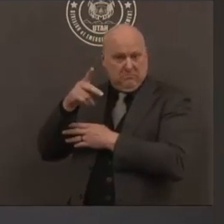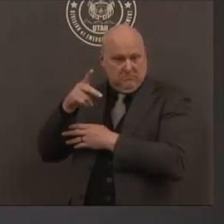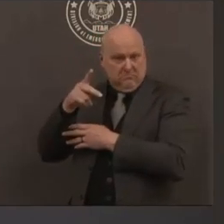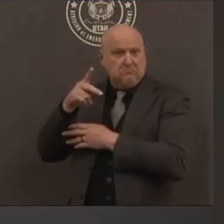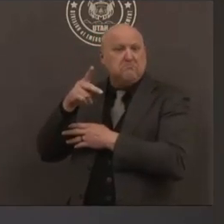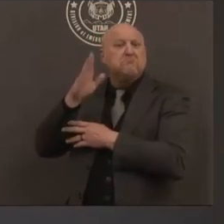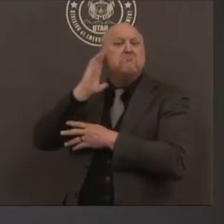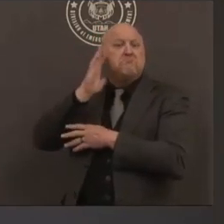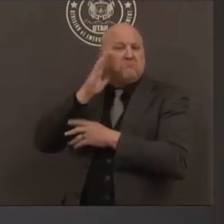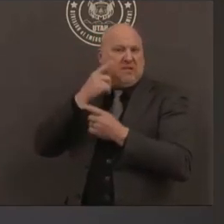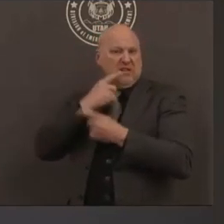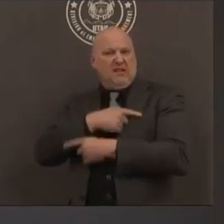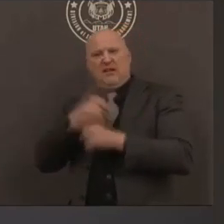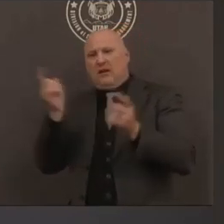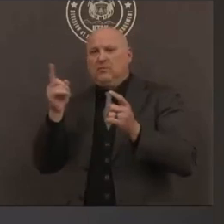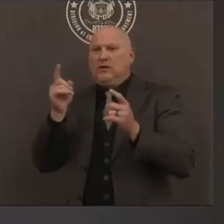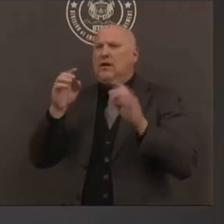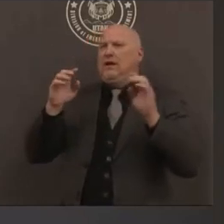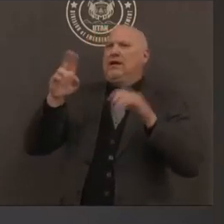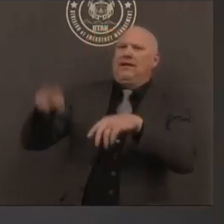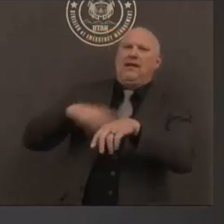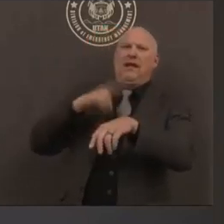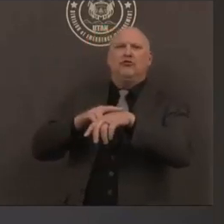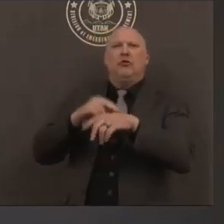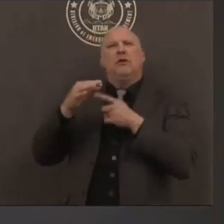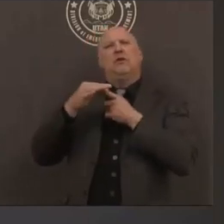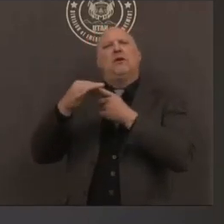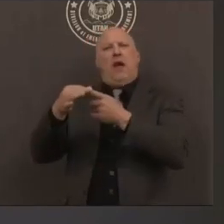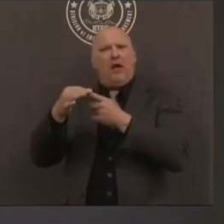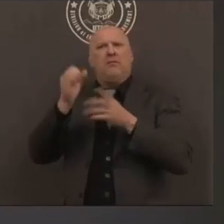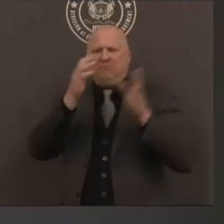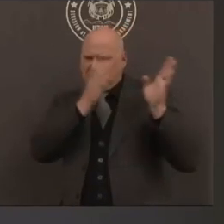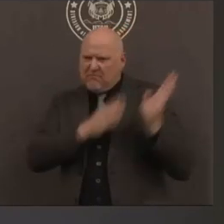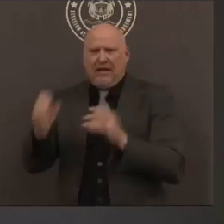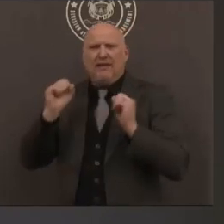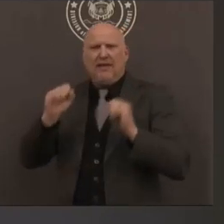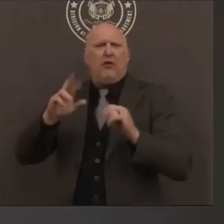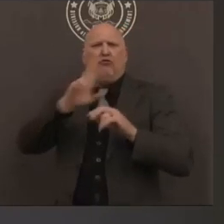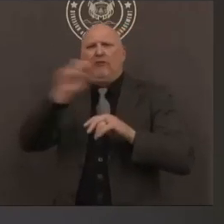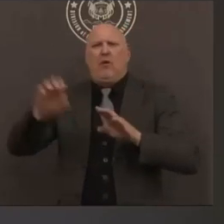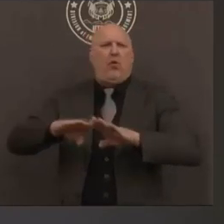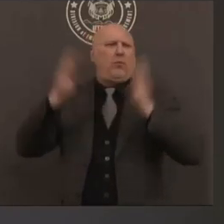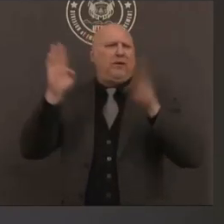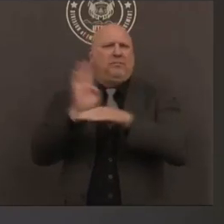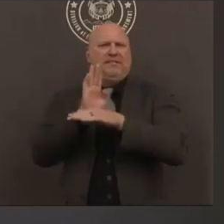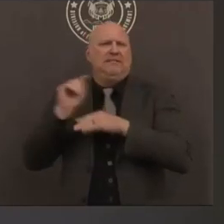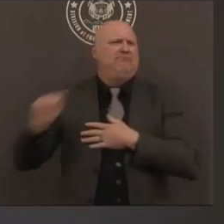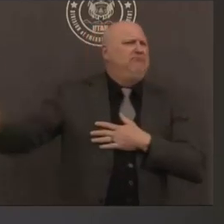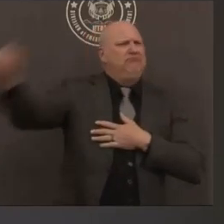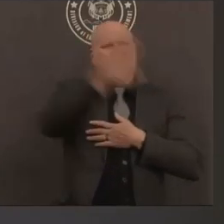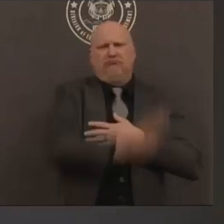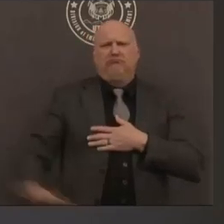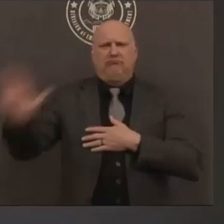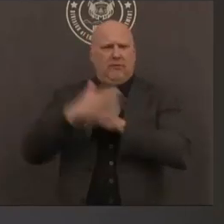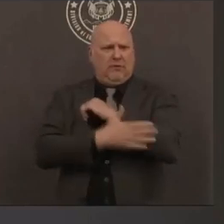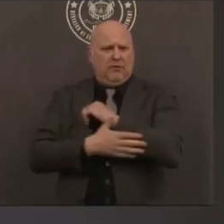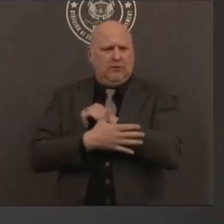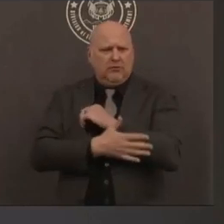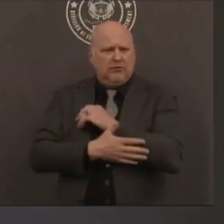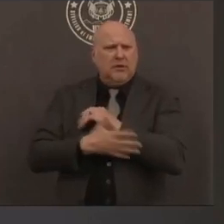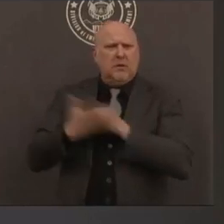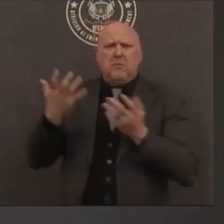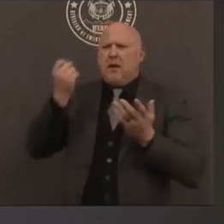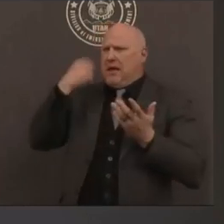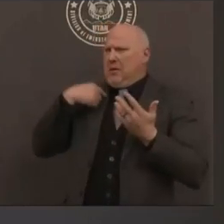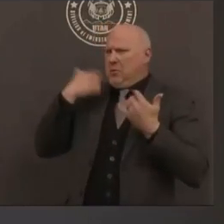for things opening up again um i know we obviously we're not gonna have any knowledge of that what those guidelines are at this point but is